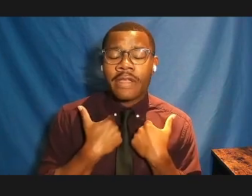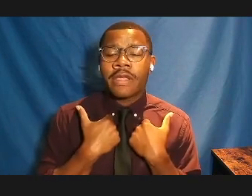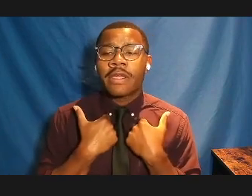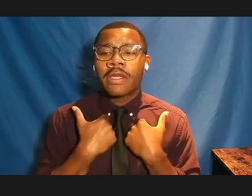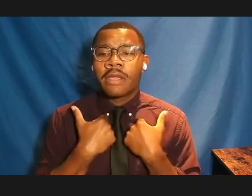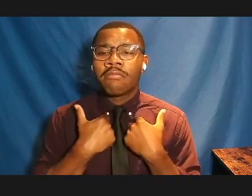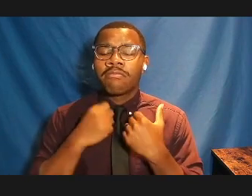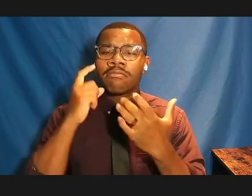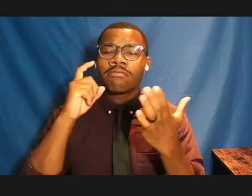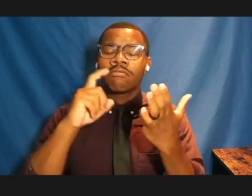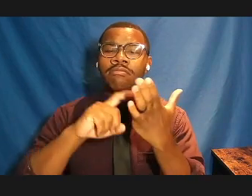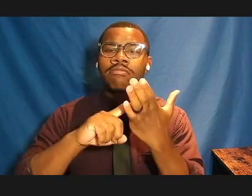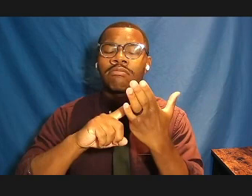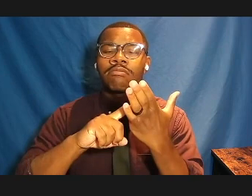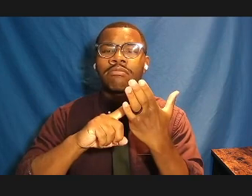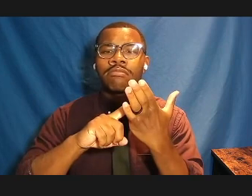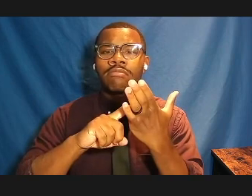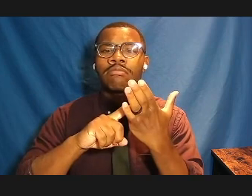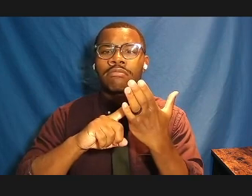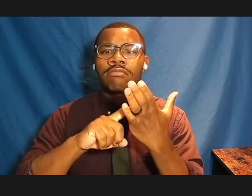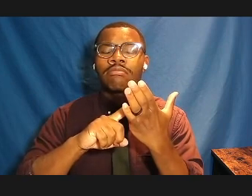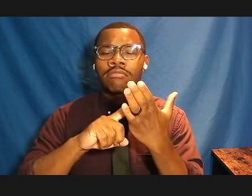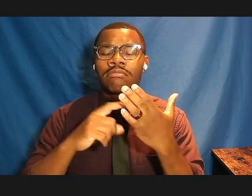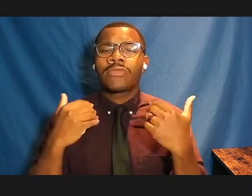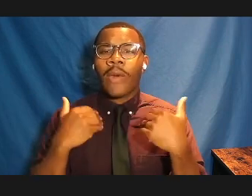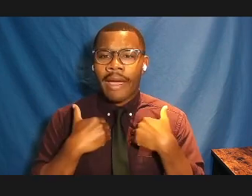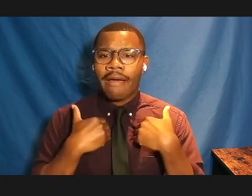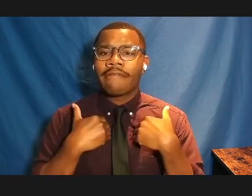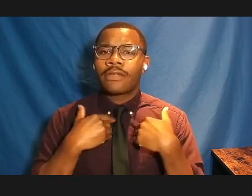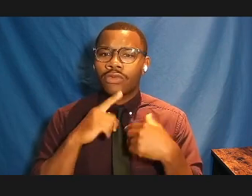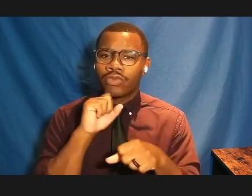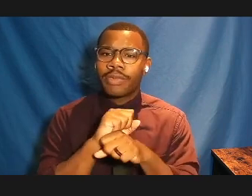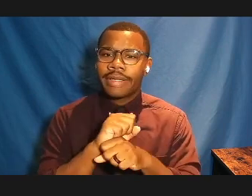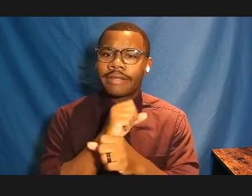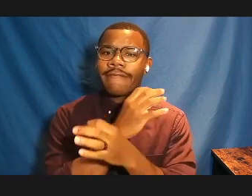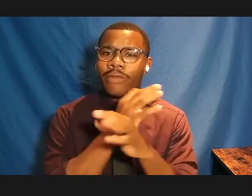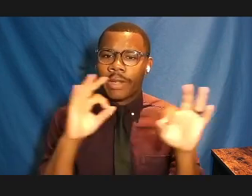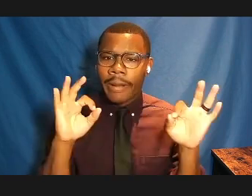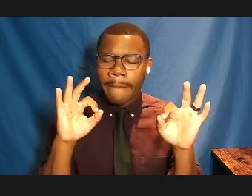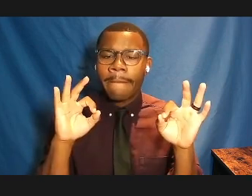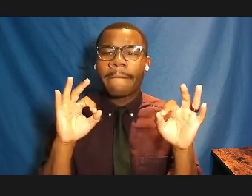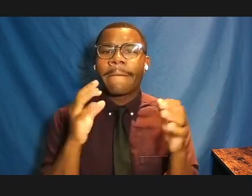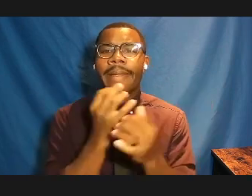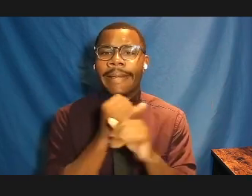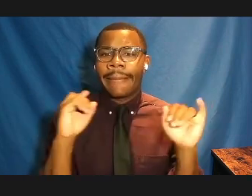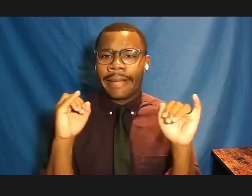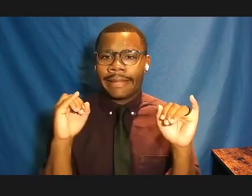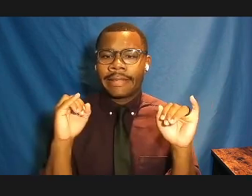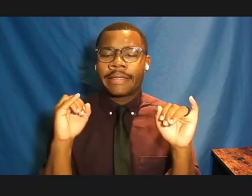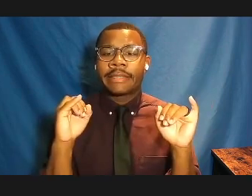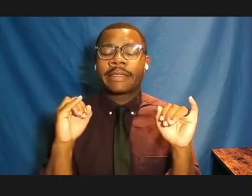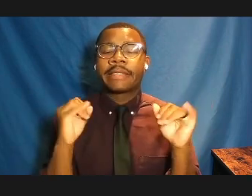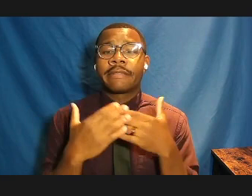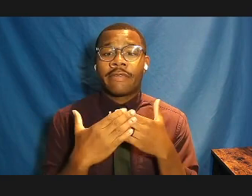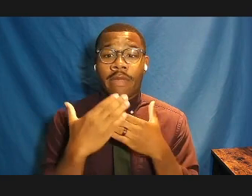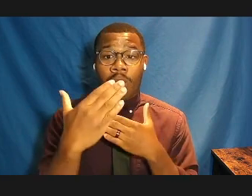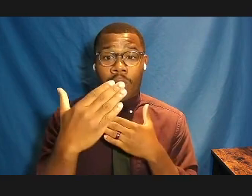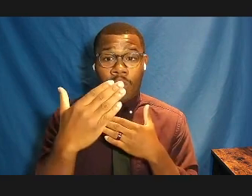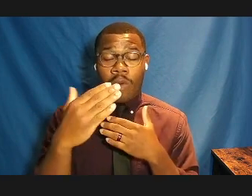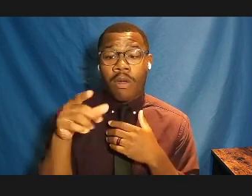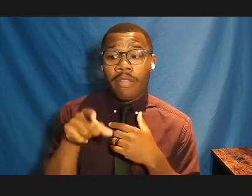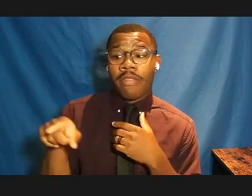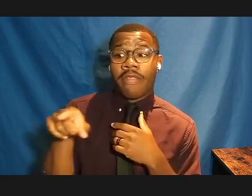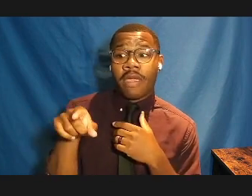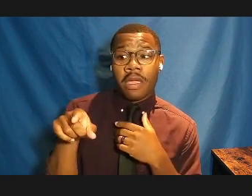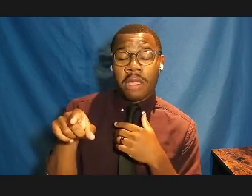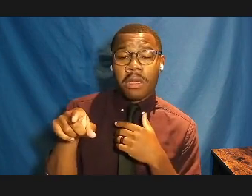possessed of absolute freedom and independency. They are, from this period, to be considered as the actors